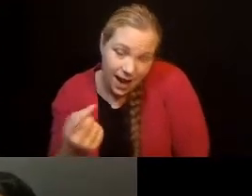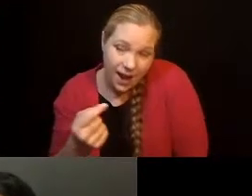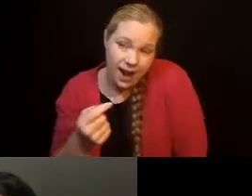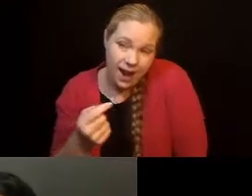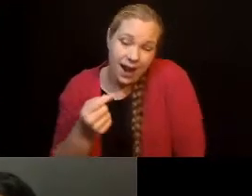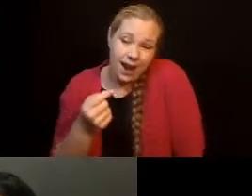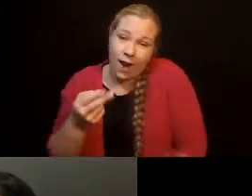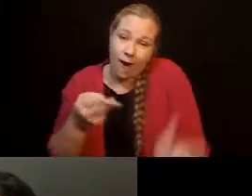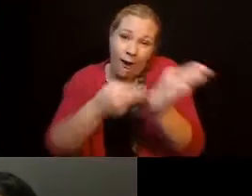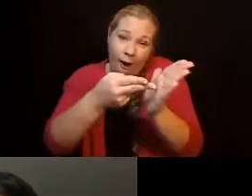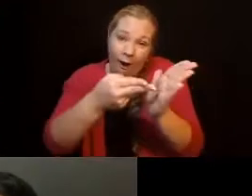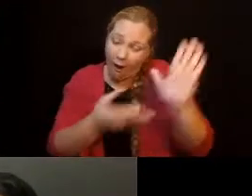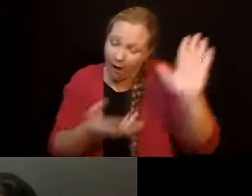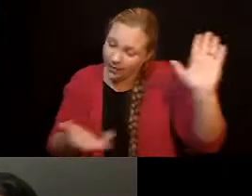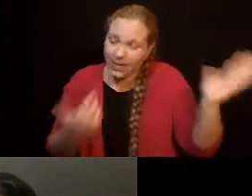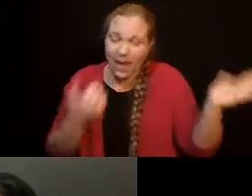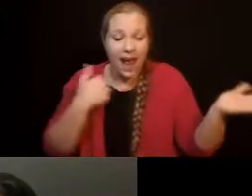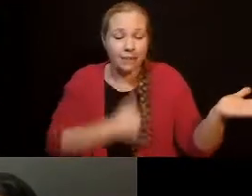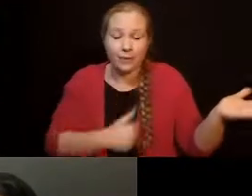but, um,